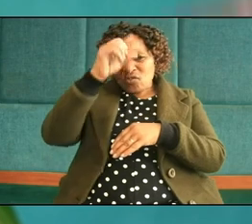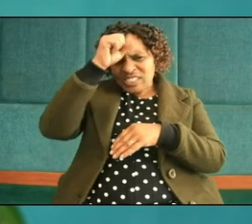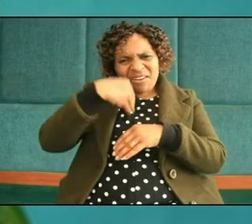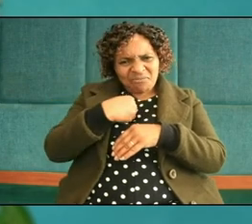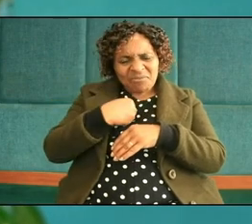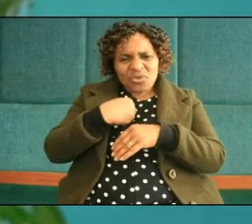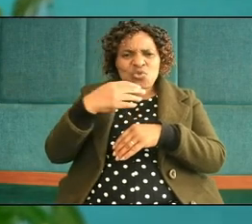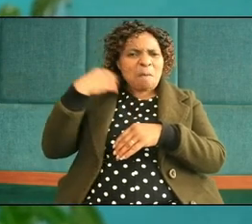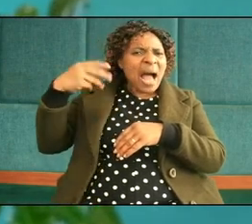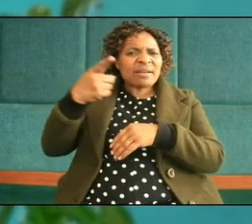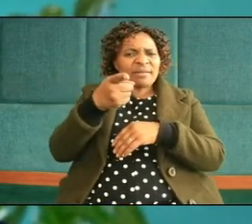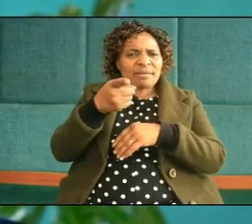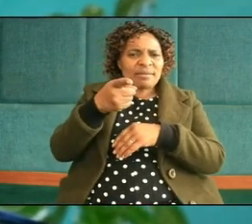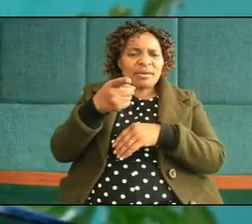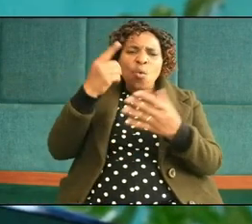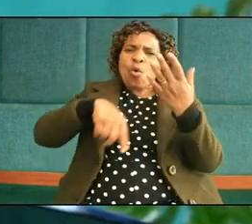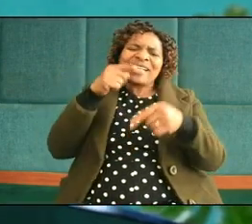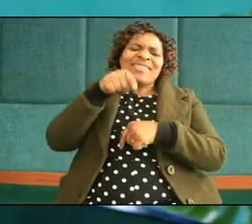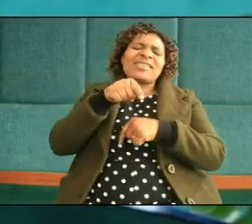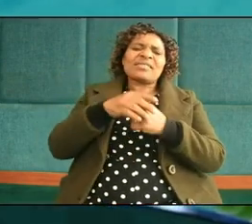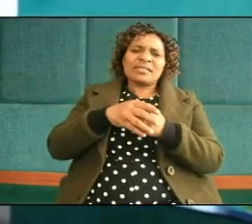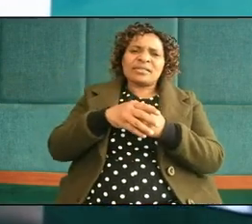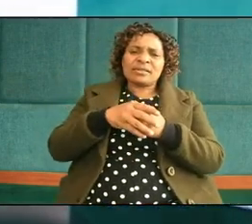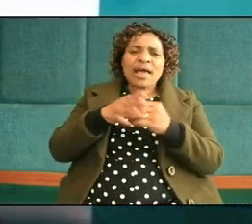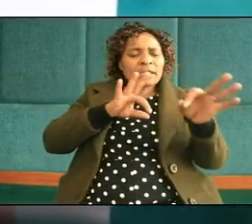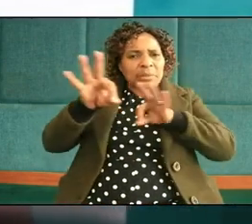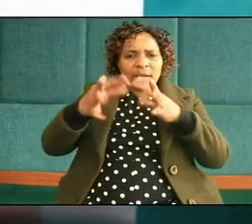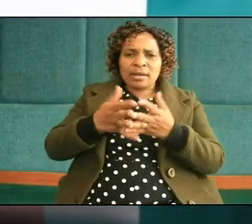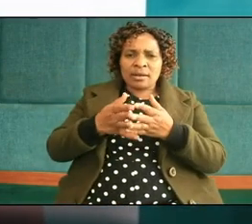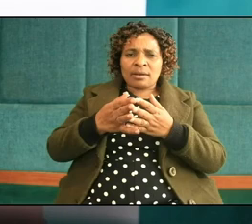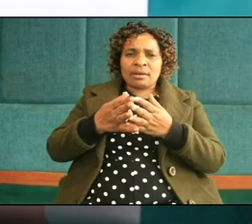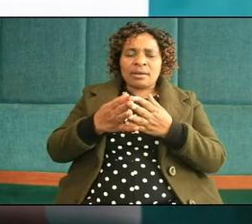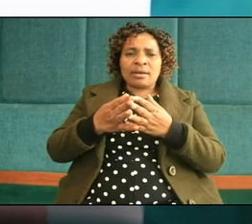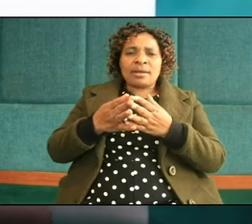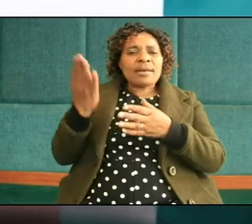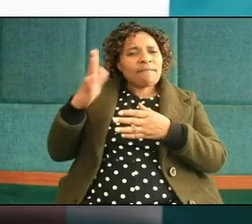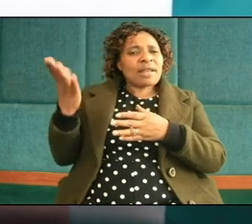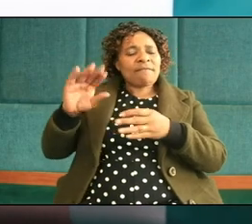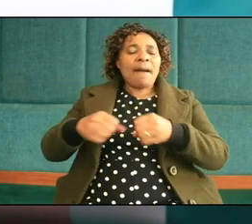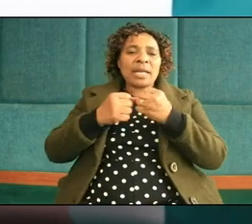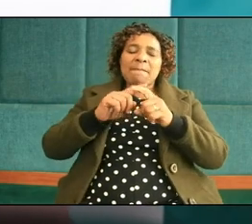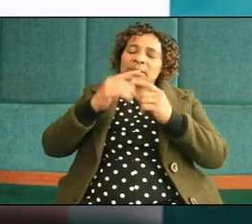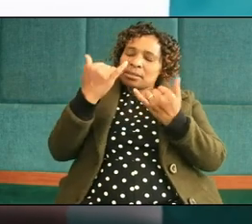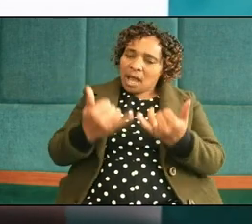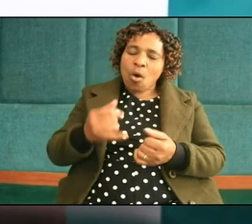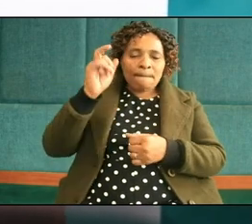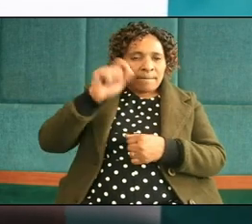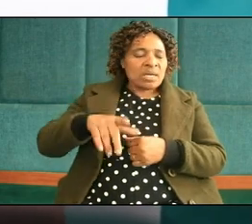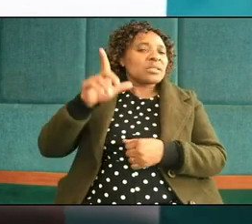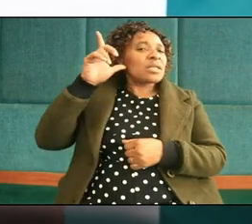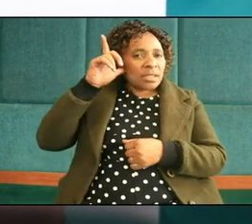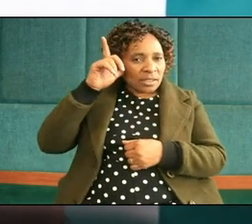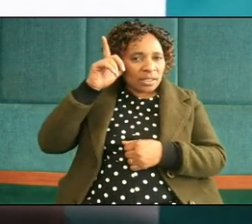are you mad don't tell me this it can never happen listen to